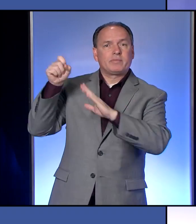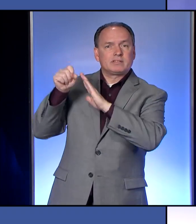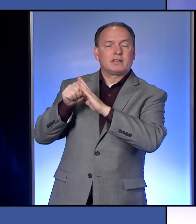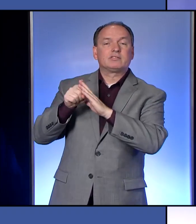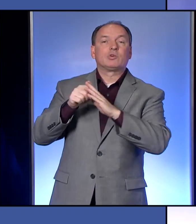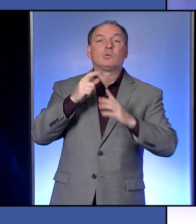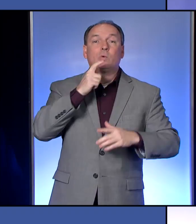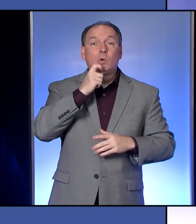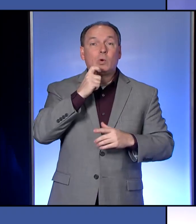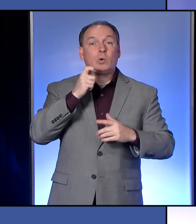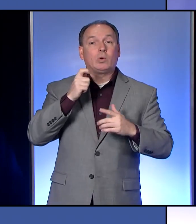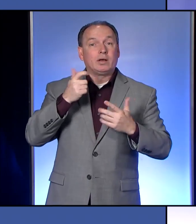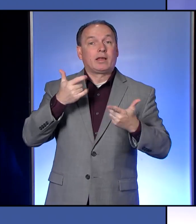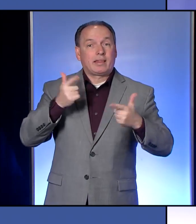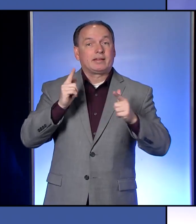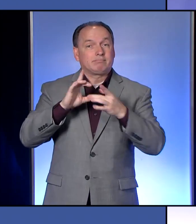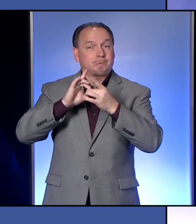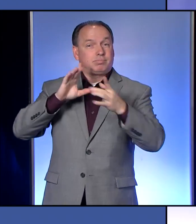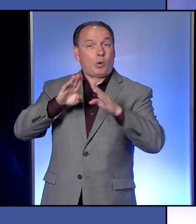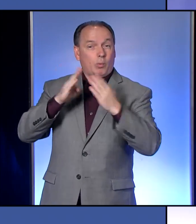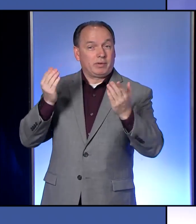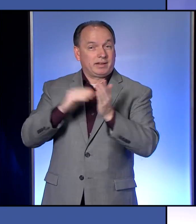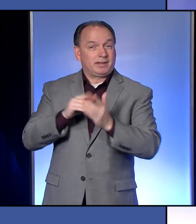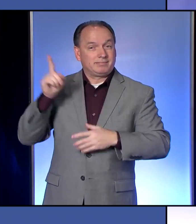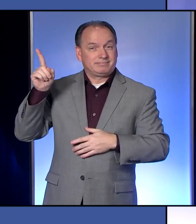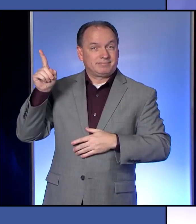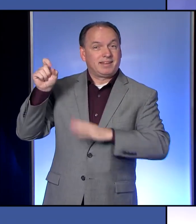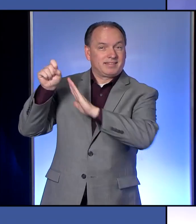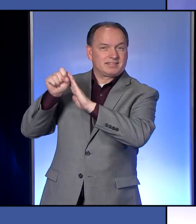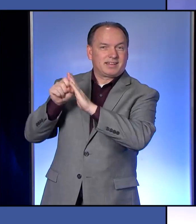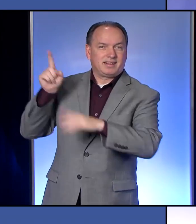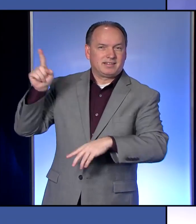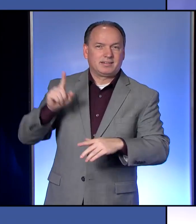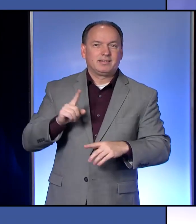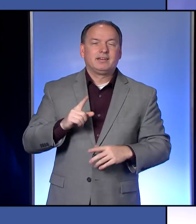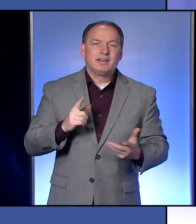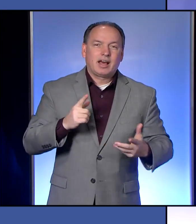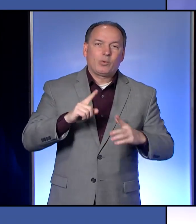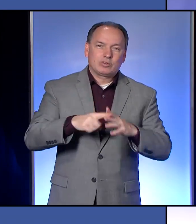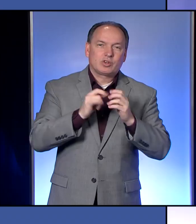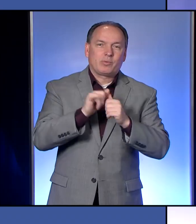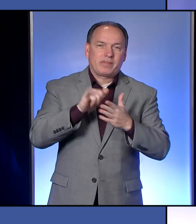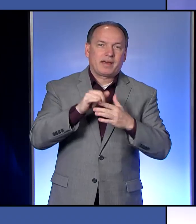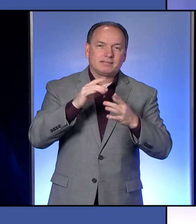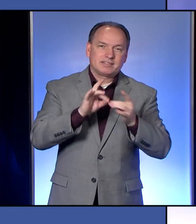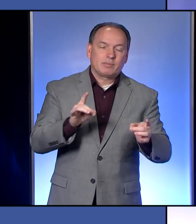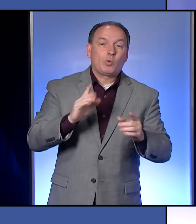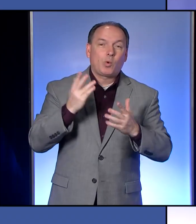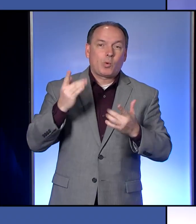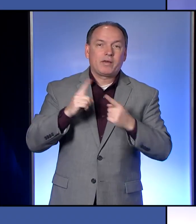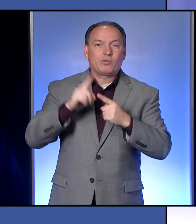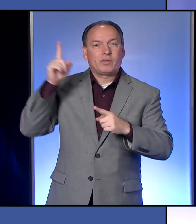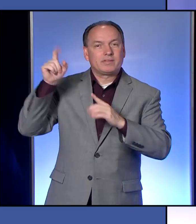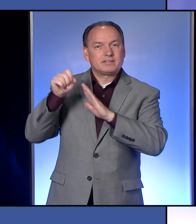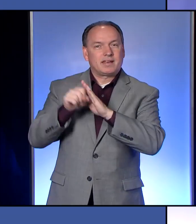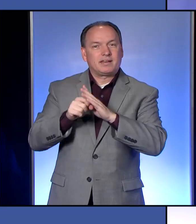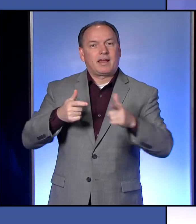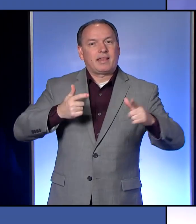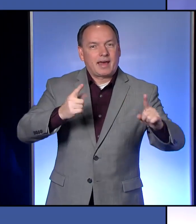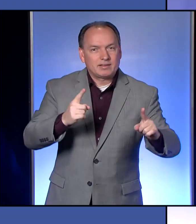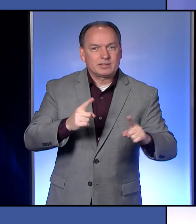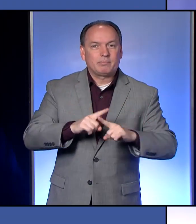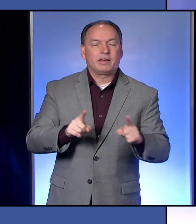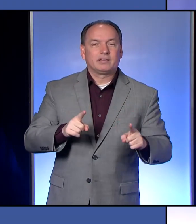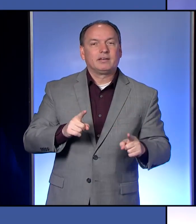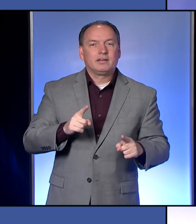state to actually tell us when we can reopen all those businesses. So I guess I'll start with that. We're going to wait until the state allows it. But I think